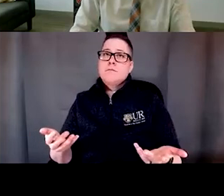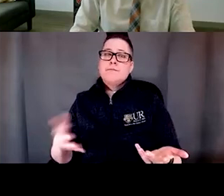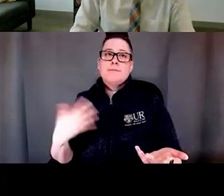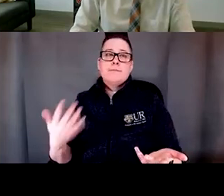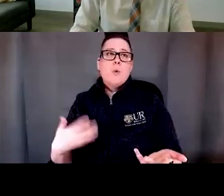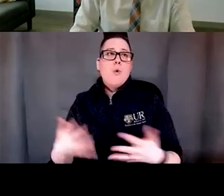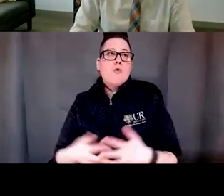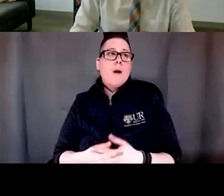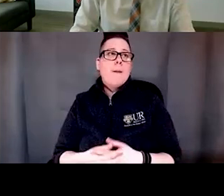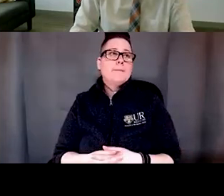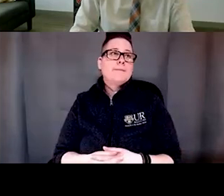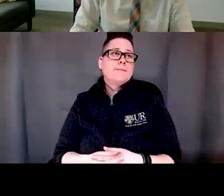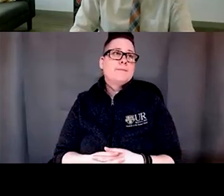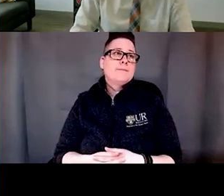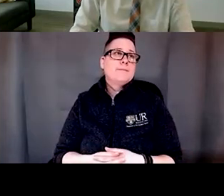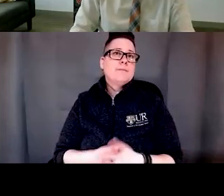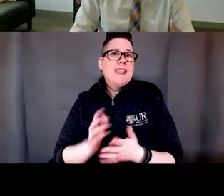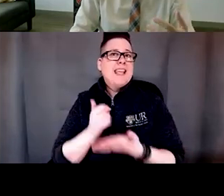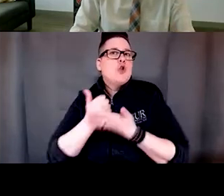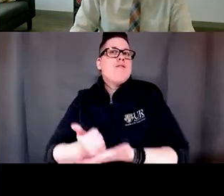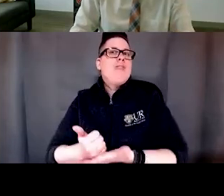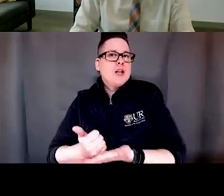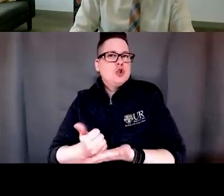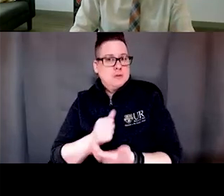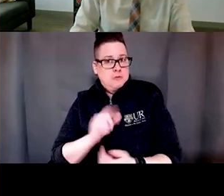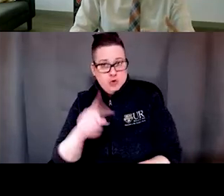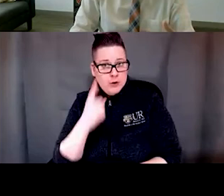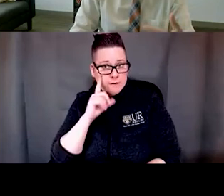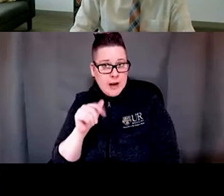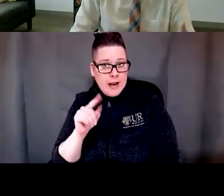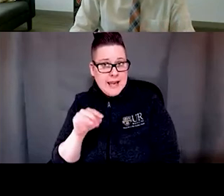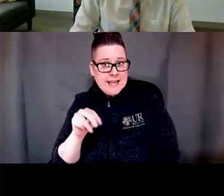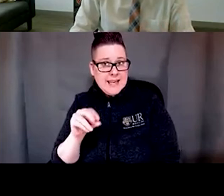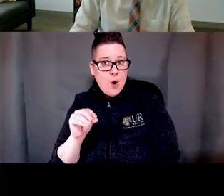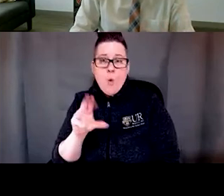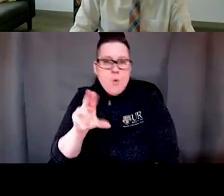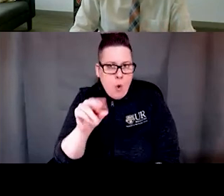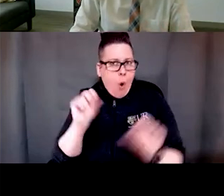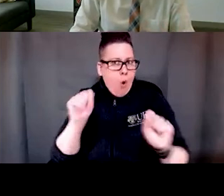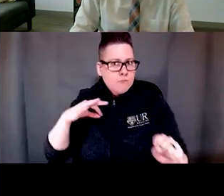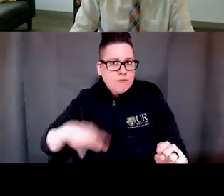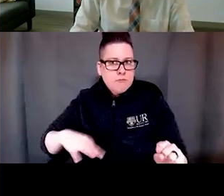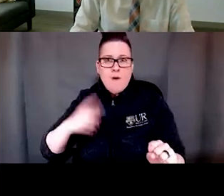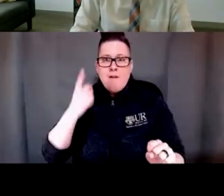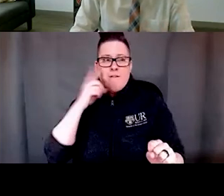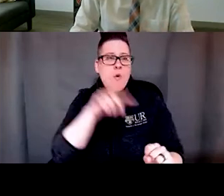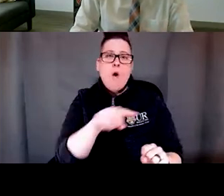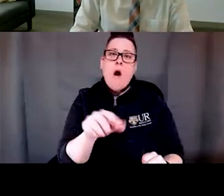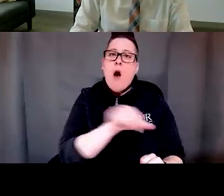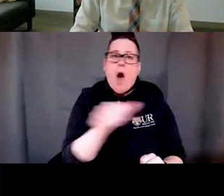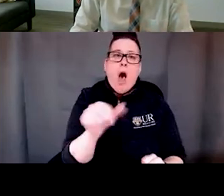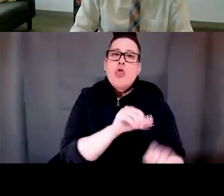the intervention itself it's not just for Latinos but it can be useful in engaging hard to reach or underserved